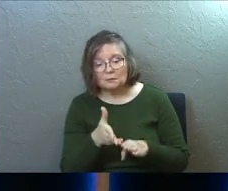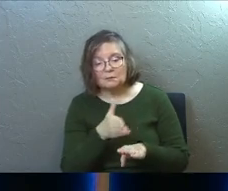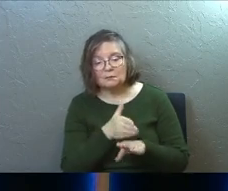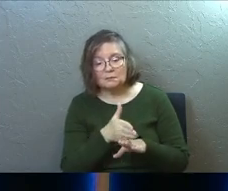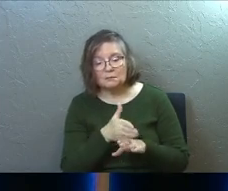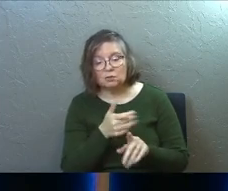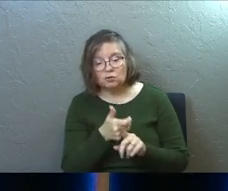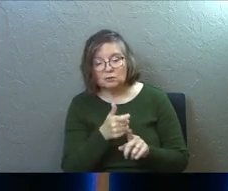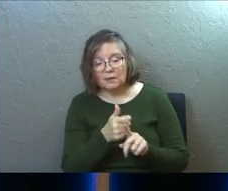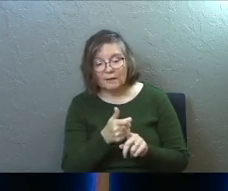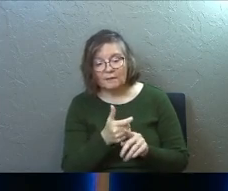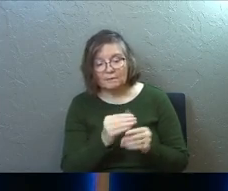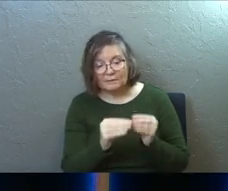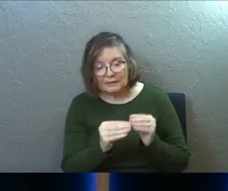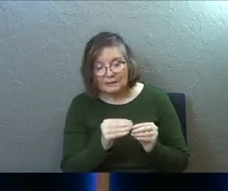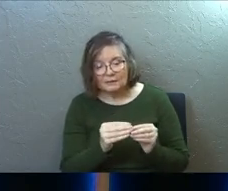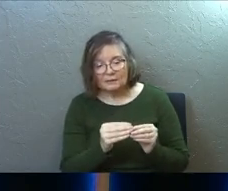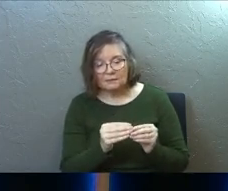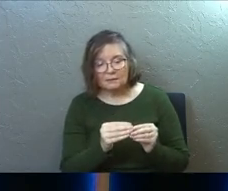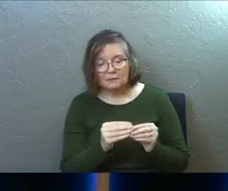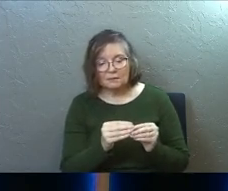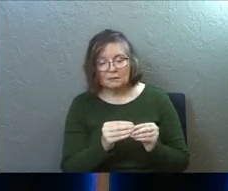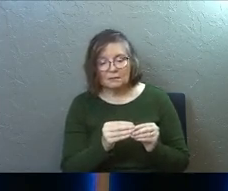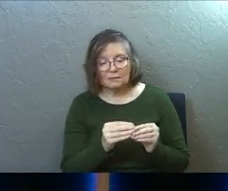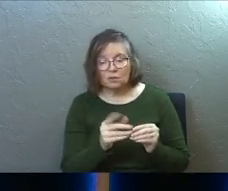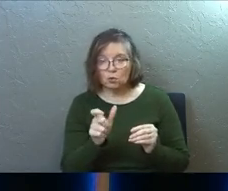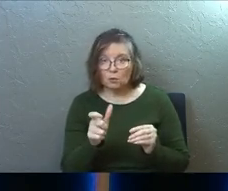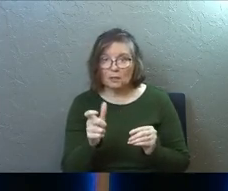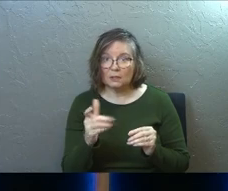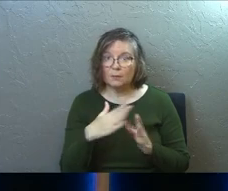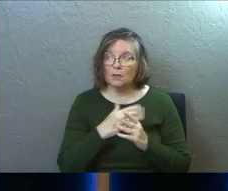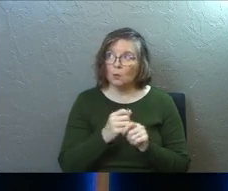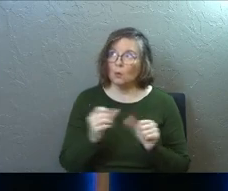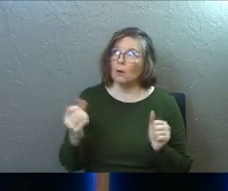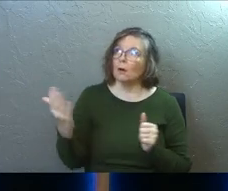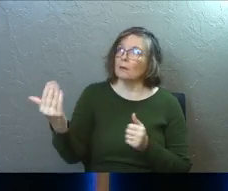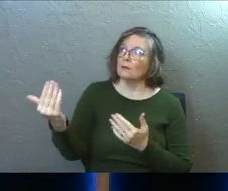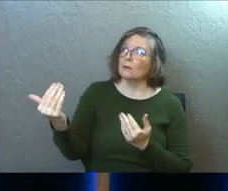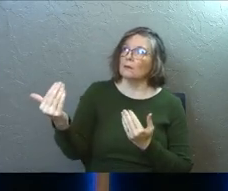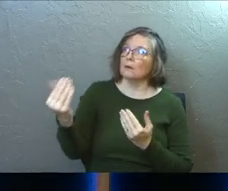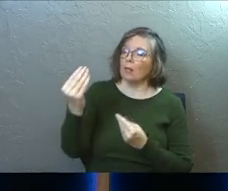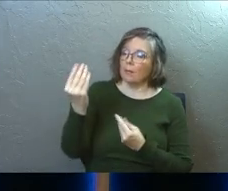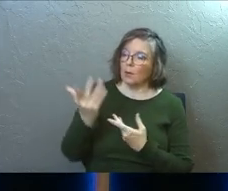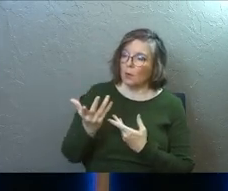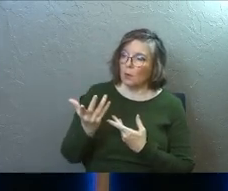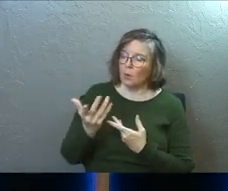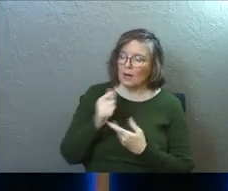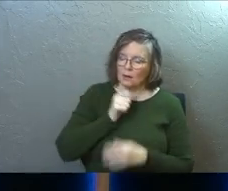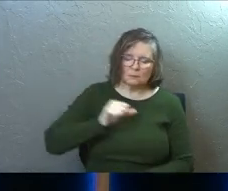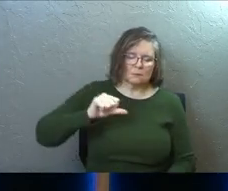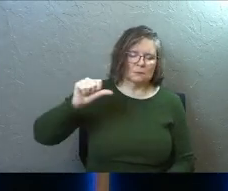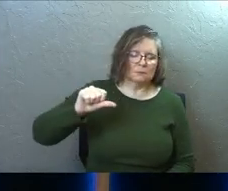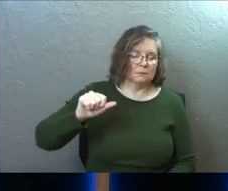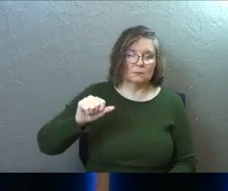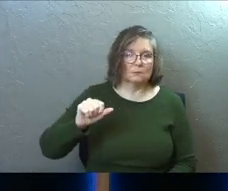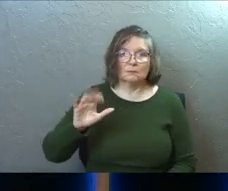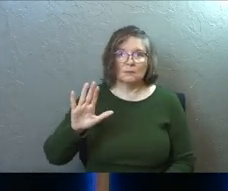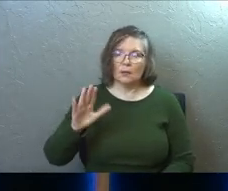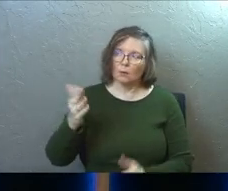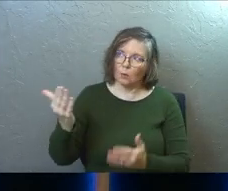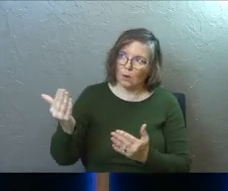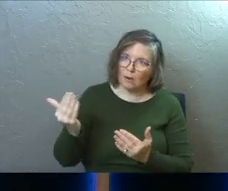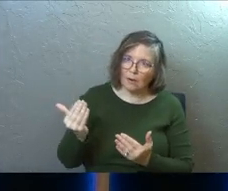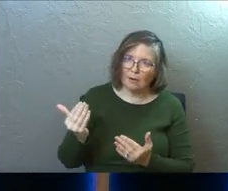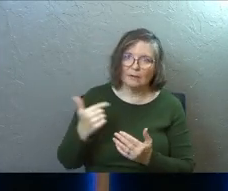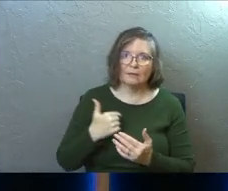reveal to you you're broken today, all that stuff needs to come right in. Like, you need to welcome it. It's that joy, that really